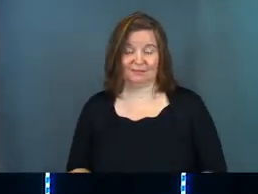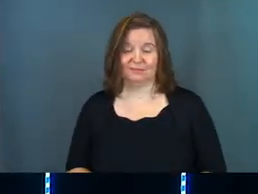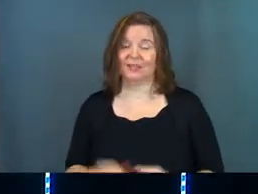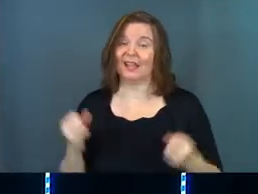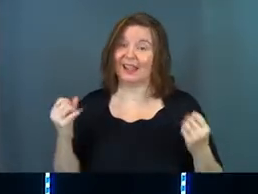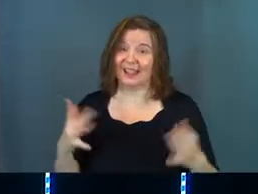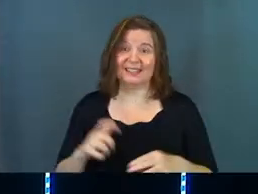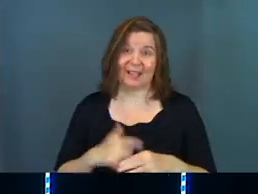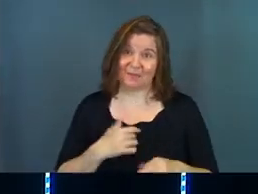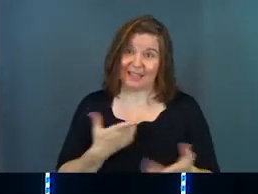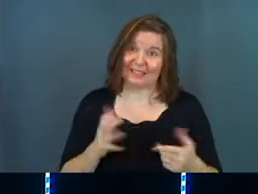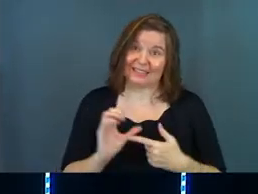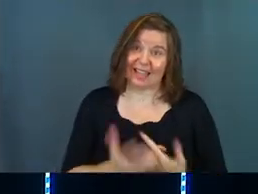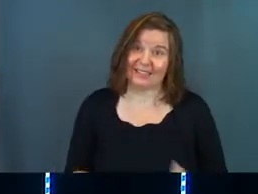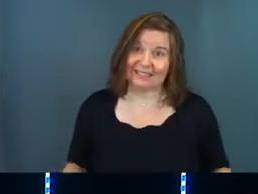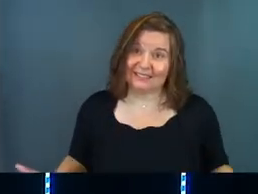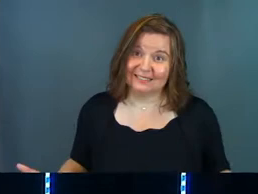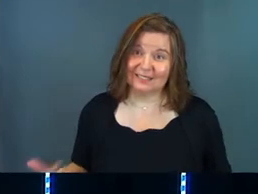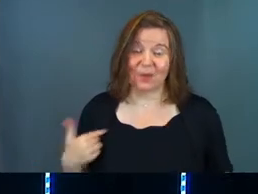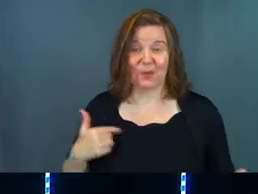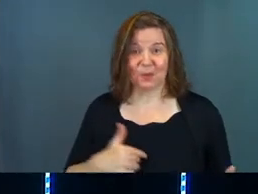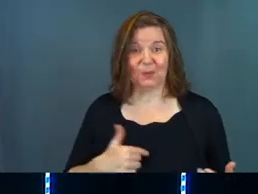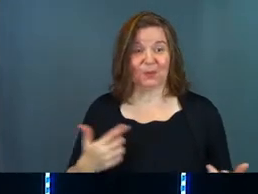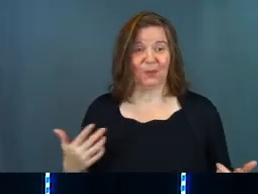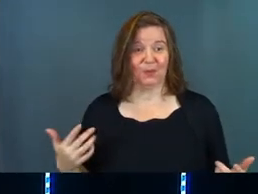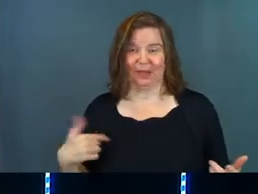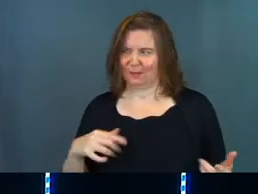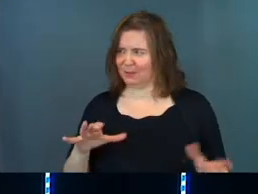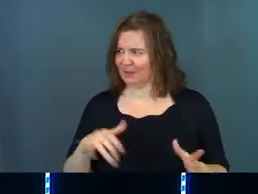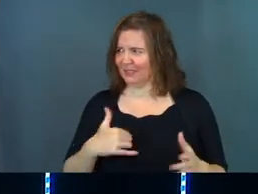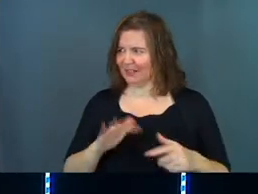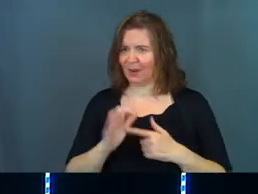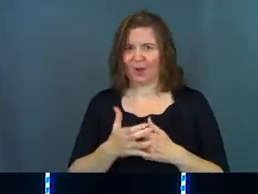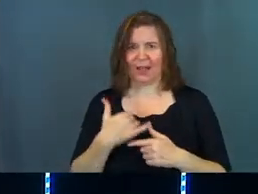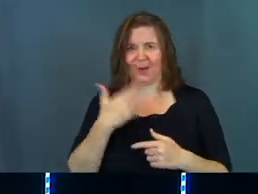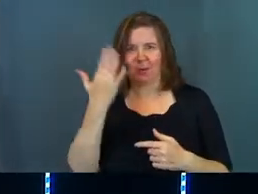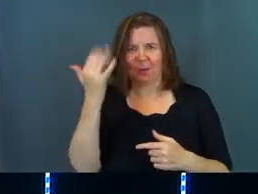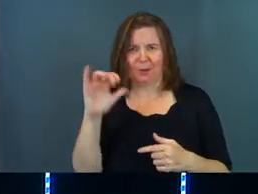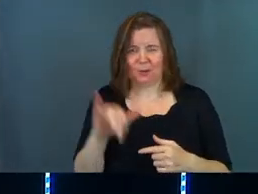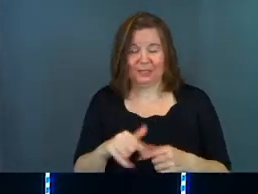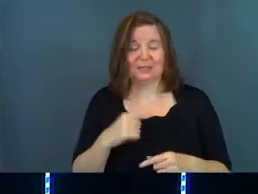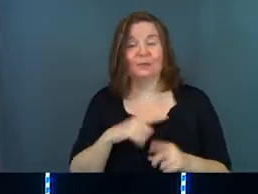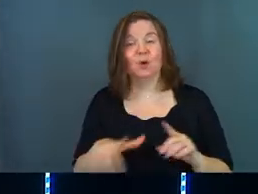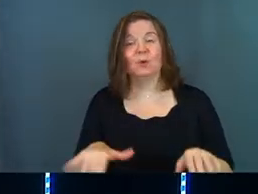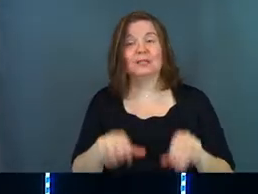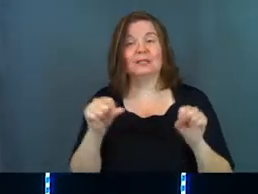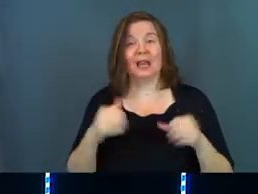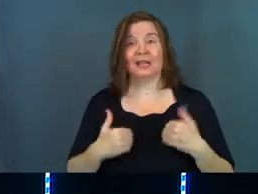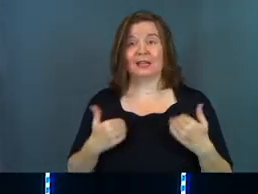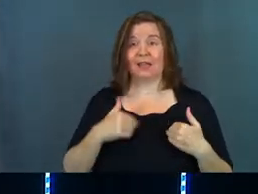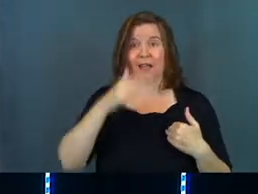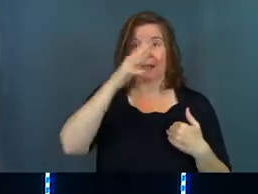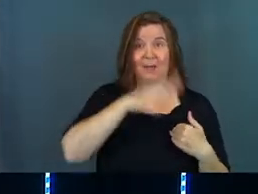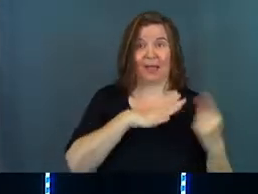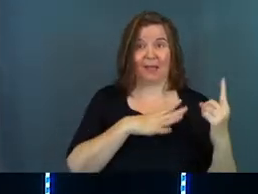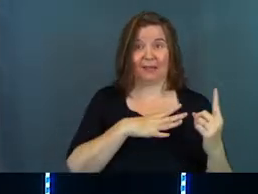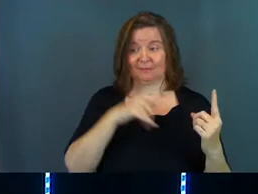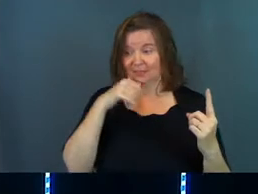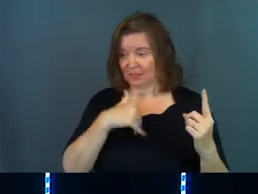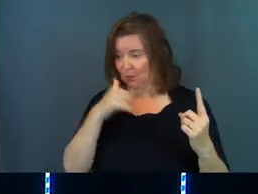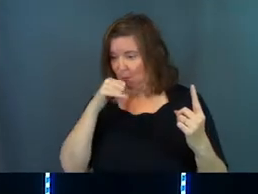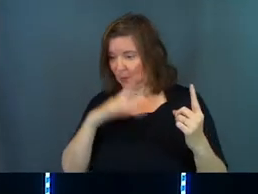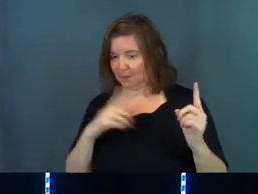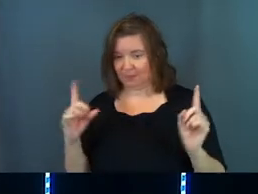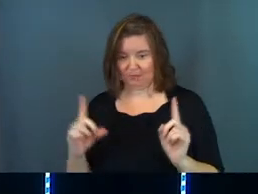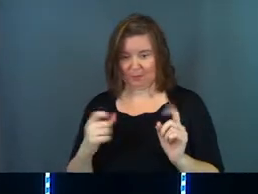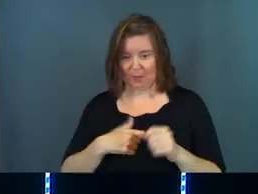And a lot of times that's the case. Don't we do this in our culture? I don't know why we do this. We take young man, we take young woman